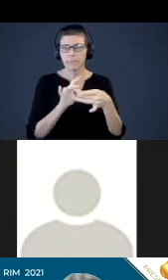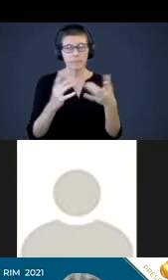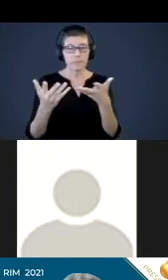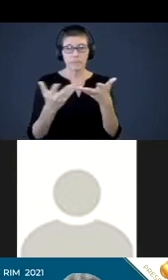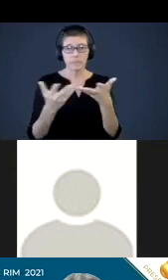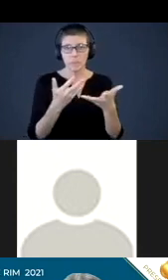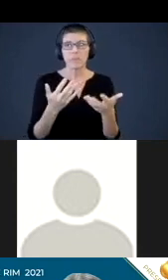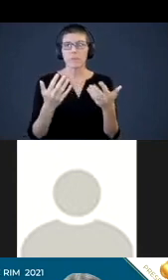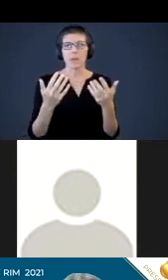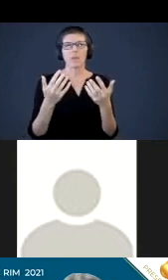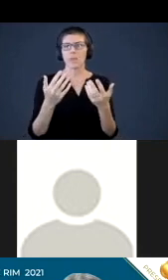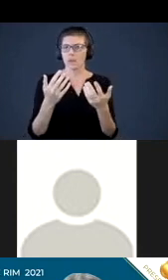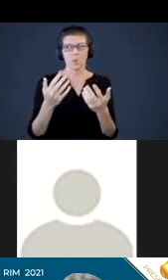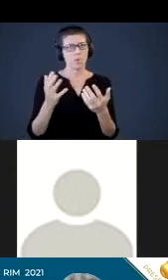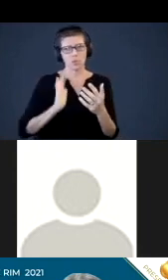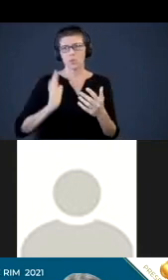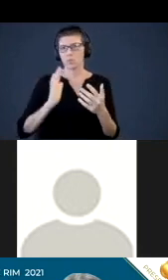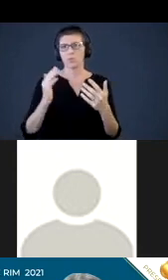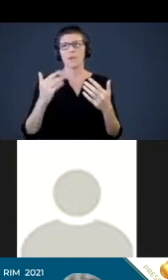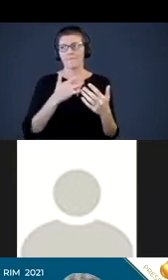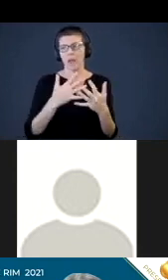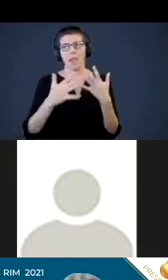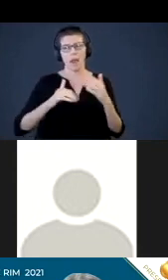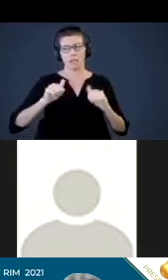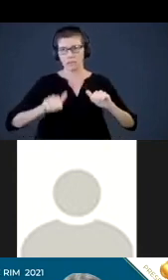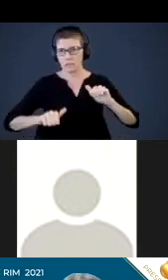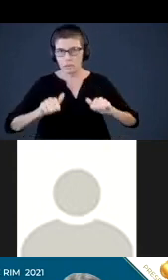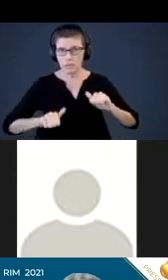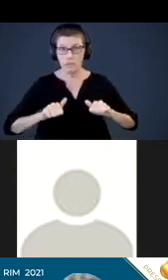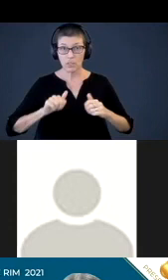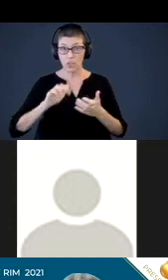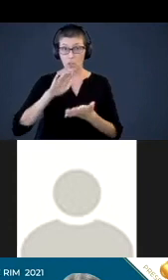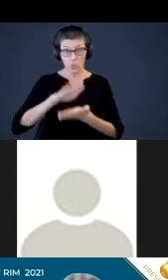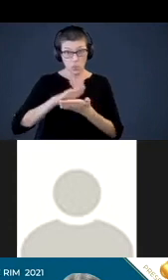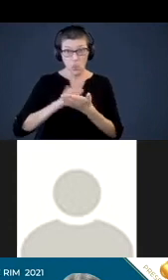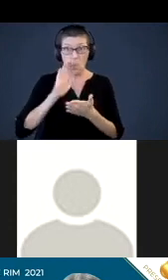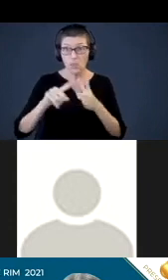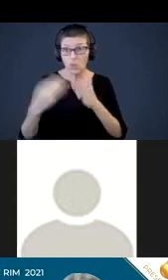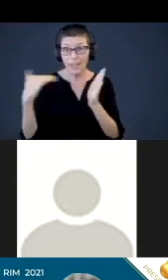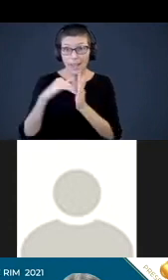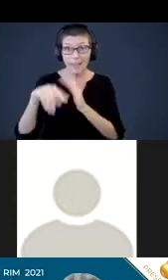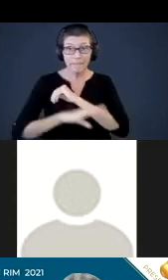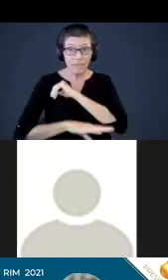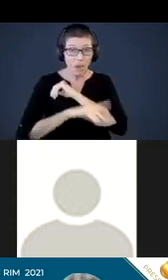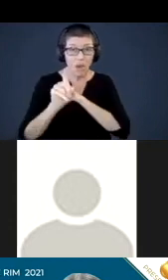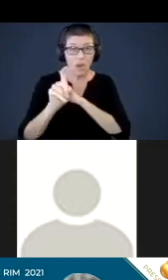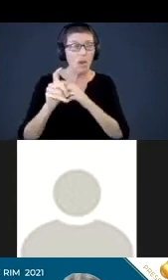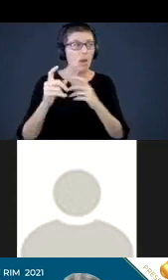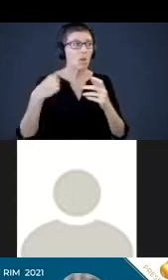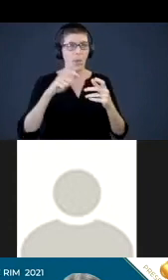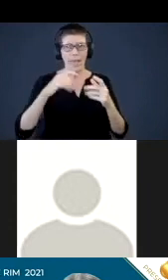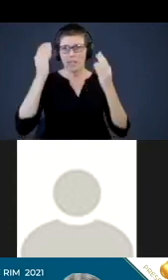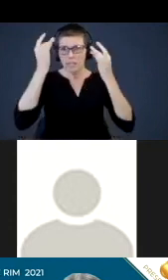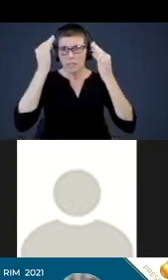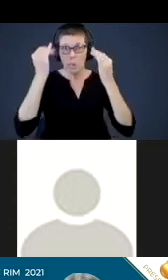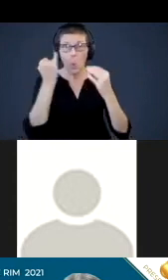there were a lot of uncertainties in terms of whether school would even resume in the fall. And we had to think about,